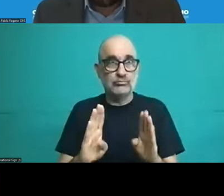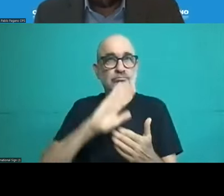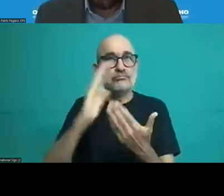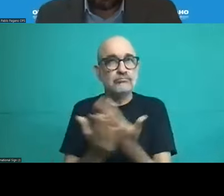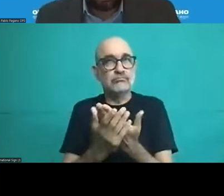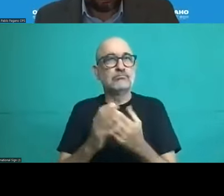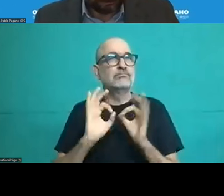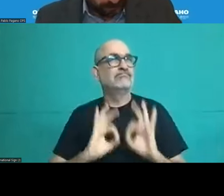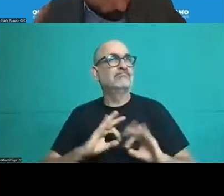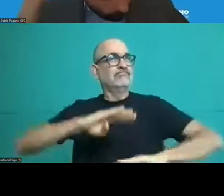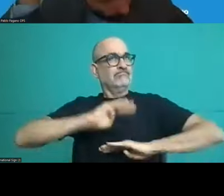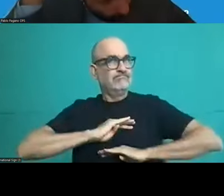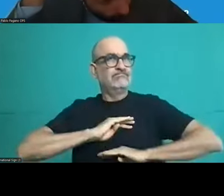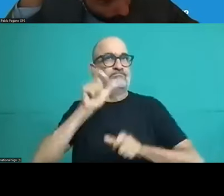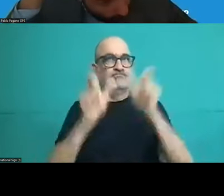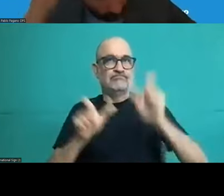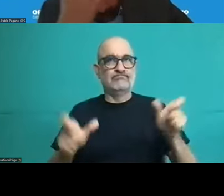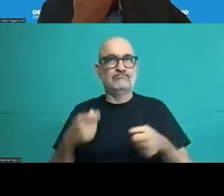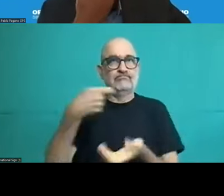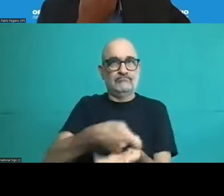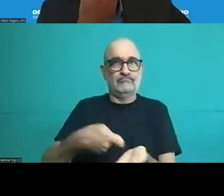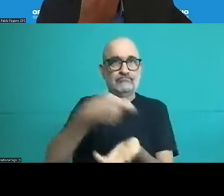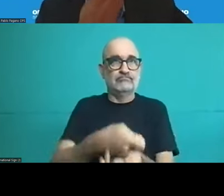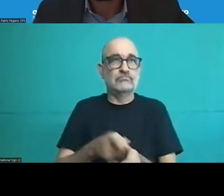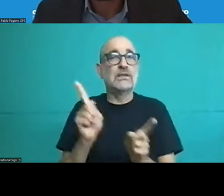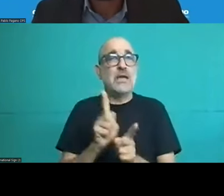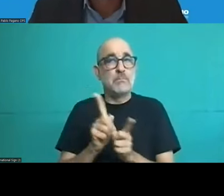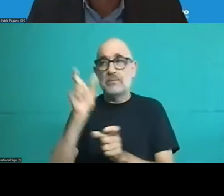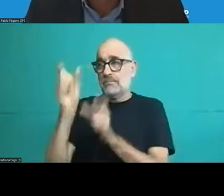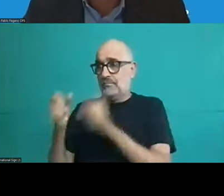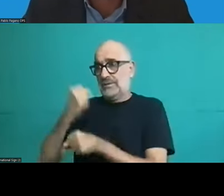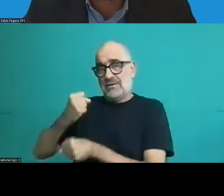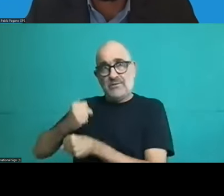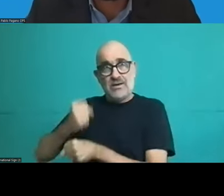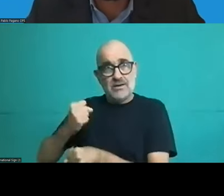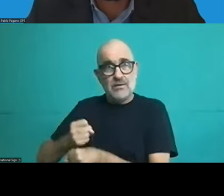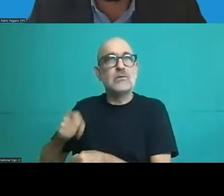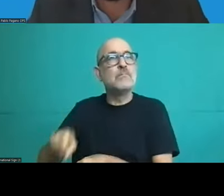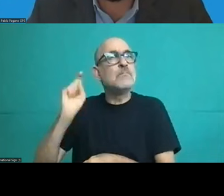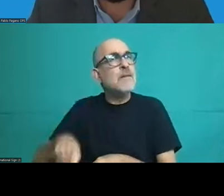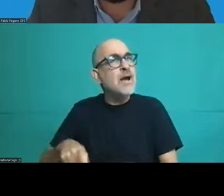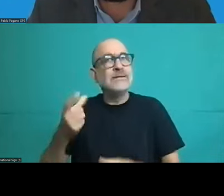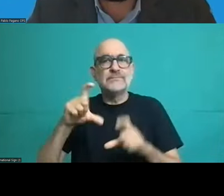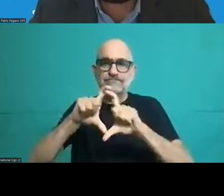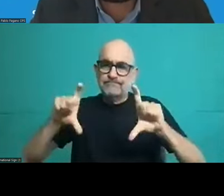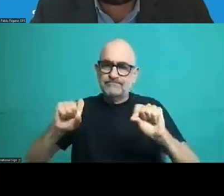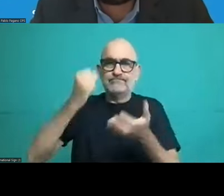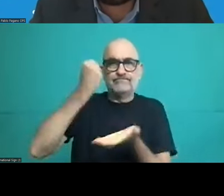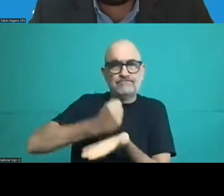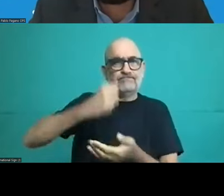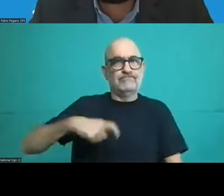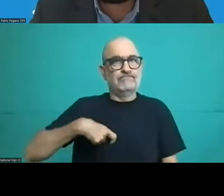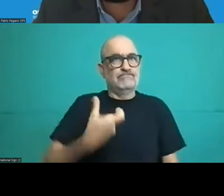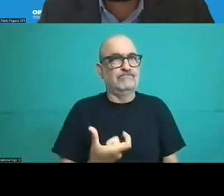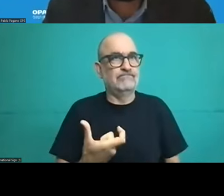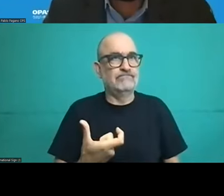system for these providers and we also have processes for certification certification in primary